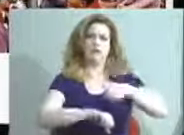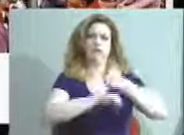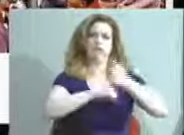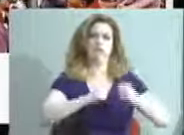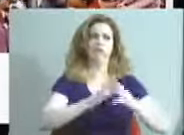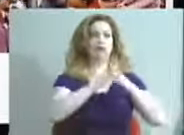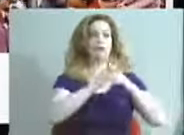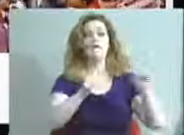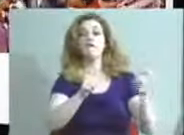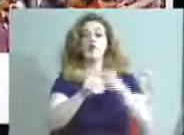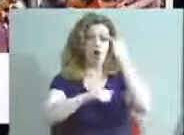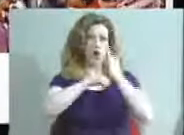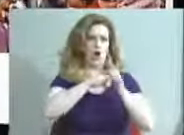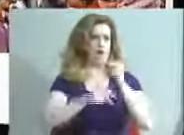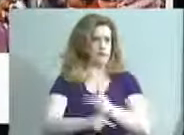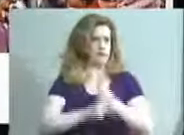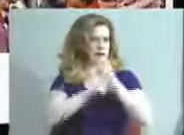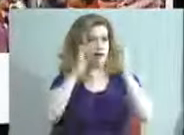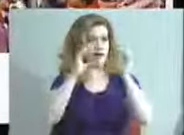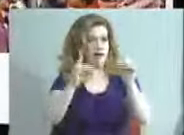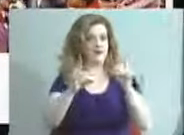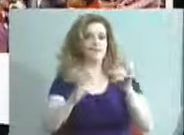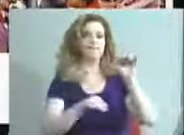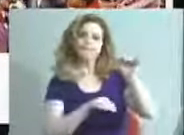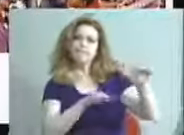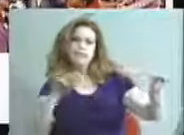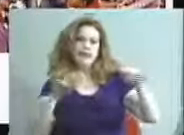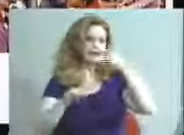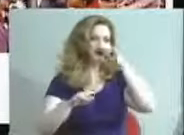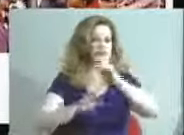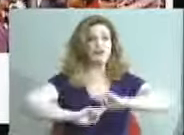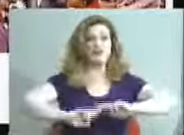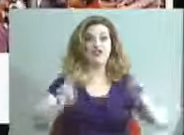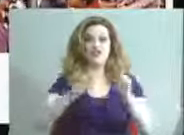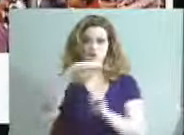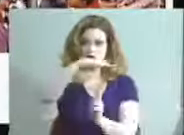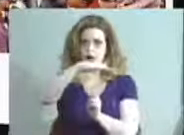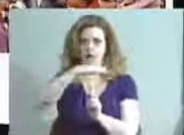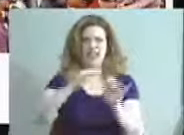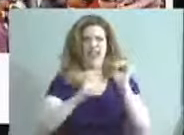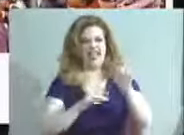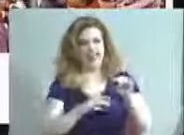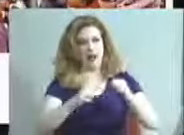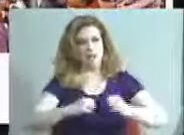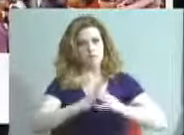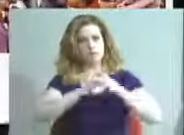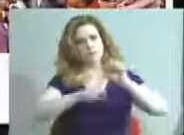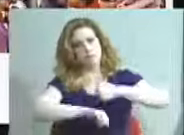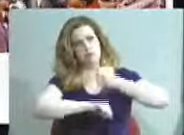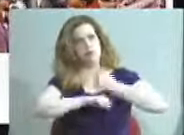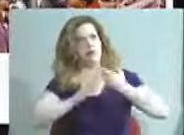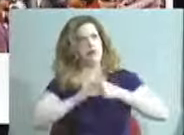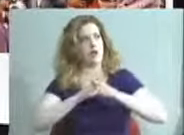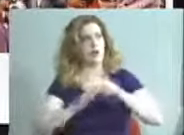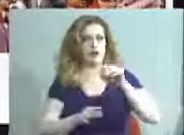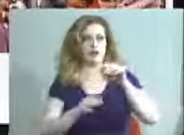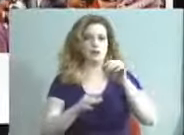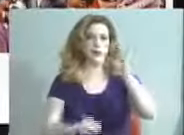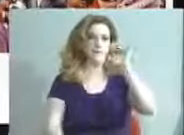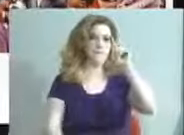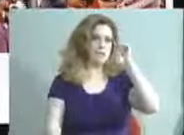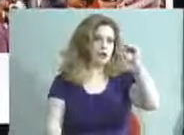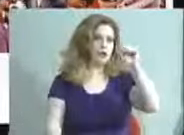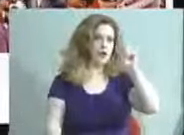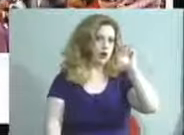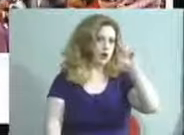First is early care and education and getting kids ready for kindergarten. This pillar is owned by Metro United Way. They've attacked it